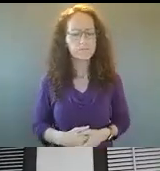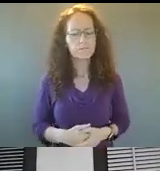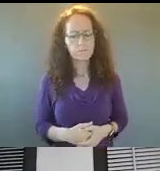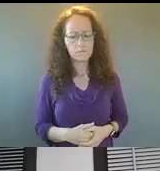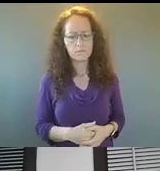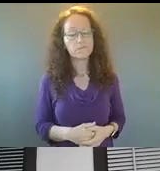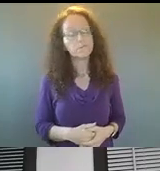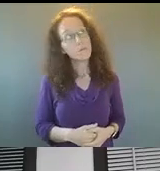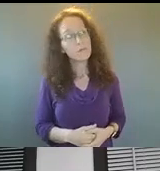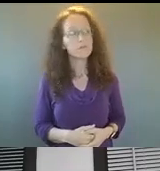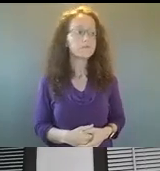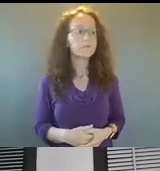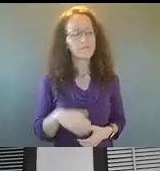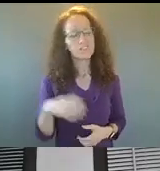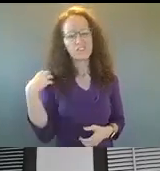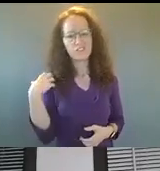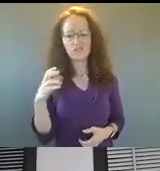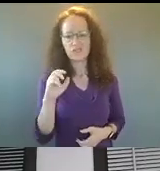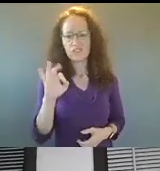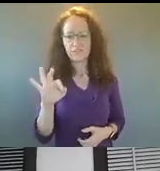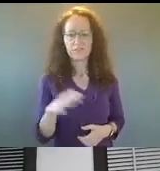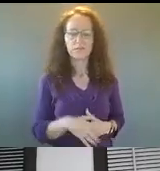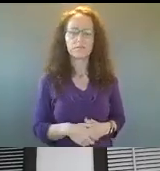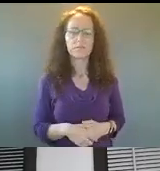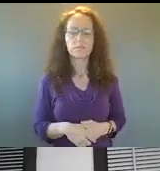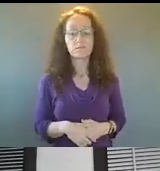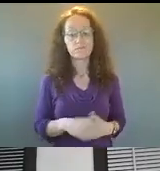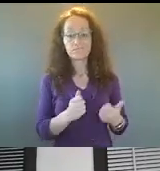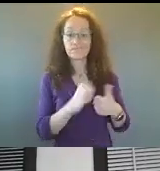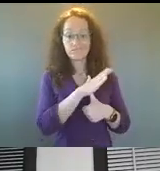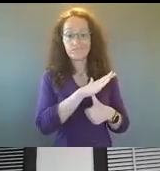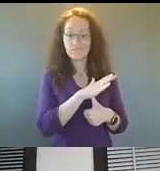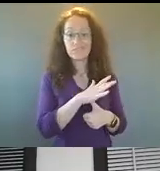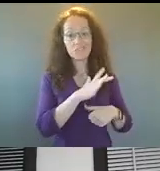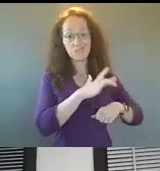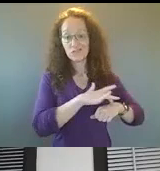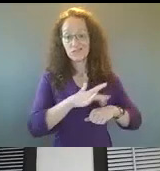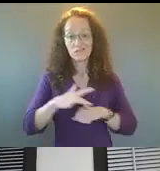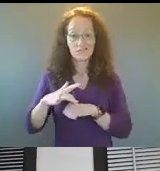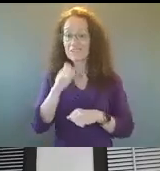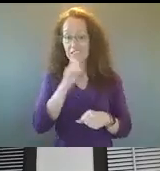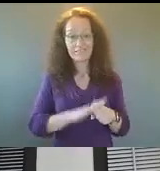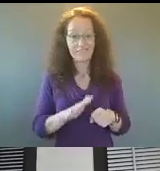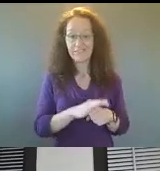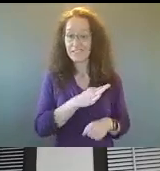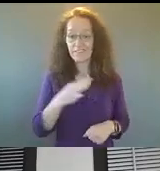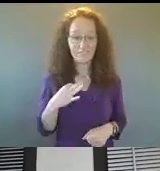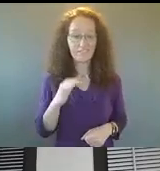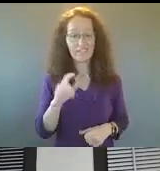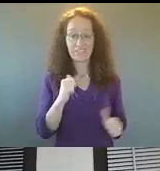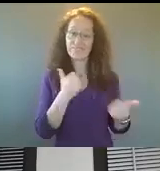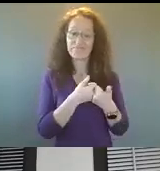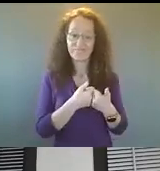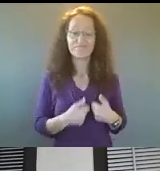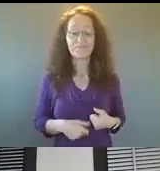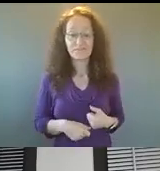Uh, well, I think the biggest thing obviously is the, the challenge of resources. Um, you know, we, we, we, we have had a lot